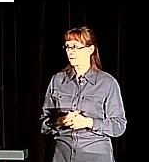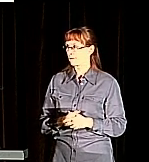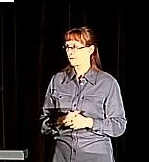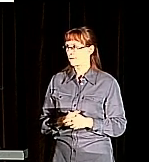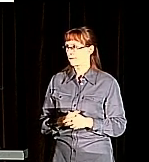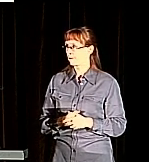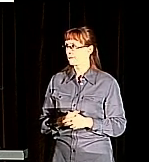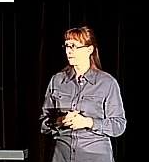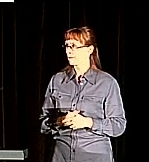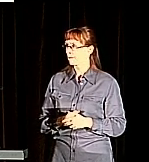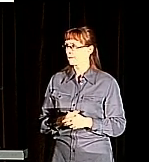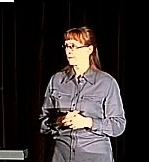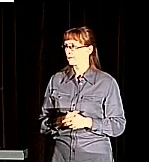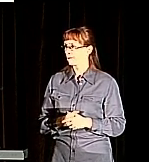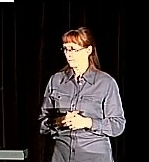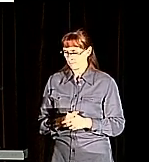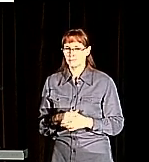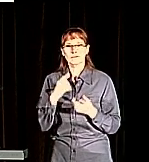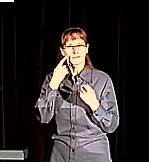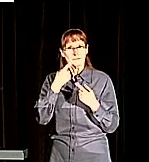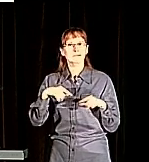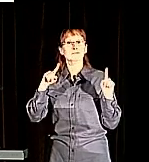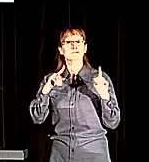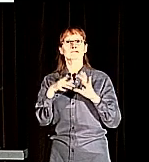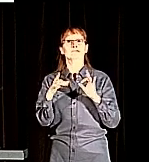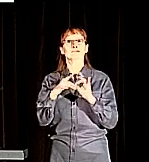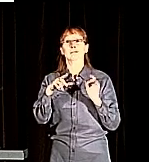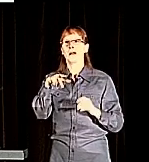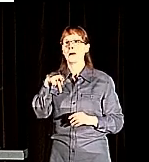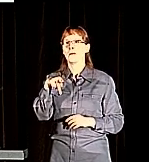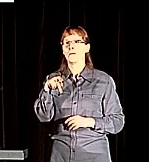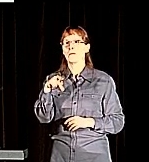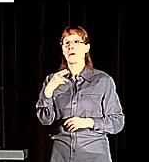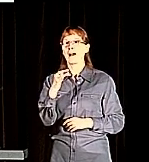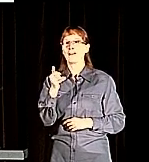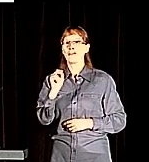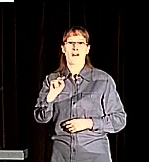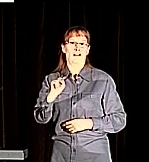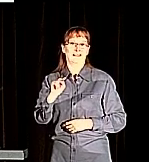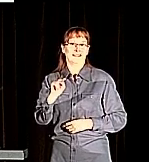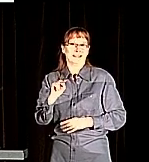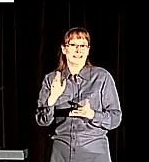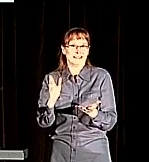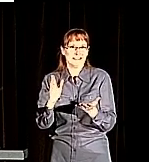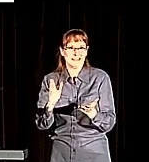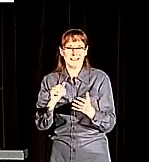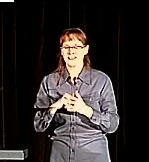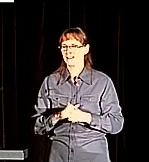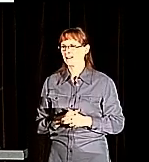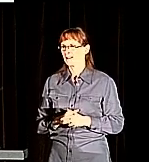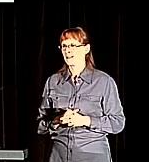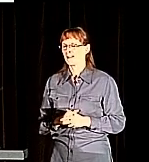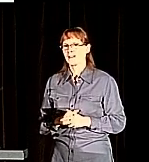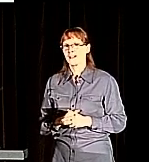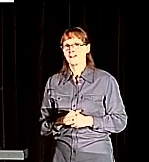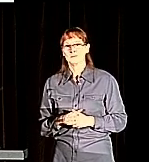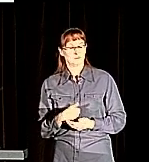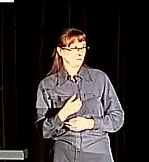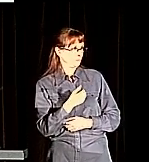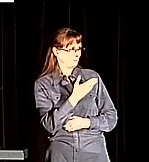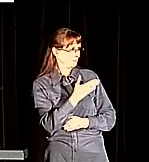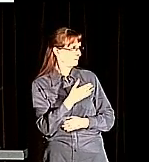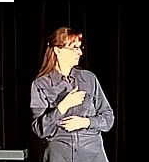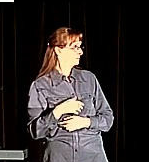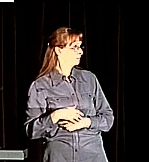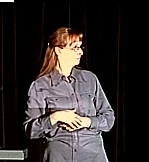I did tell you that there would be actually some Python in here. This is the diagram that we use. This is the command that